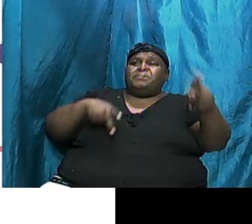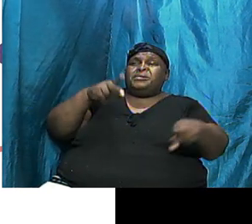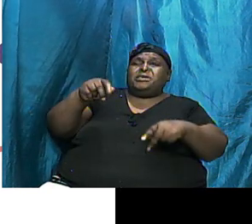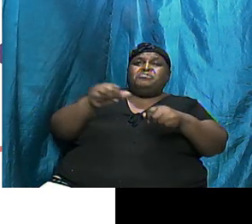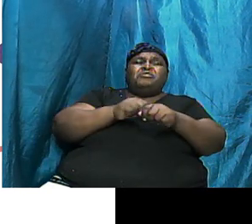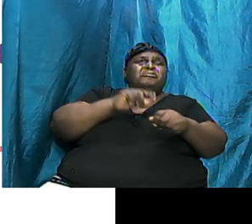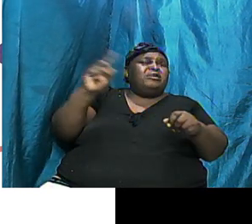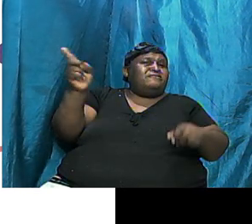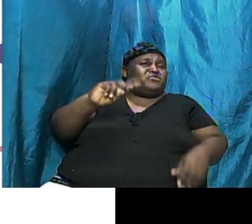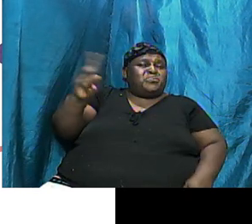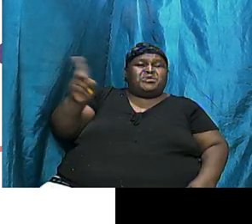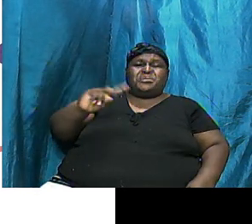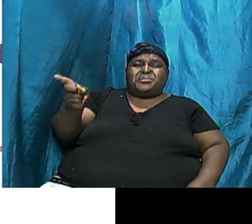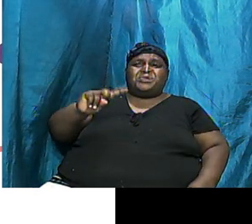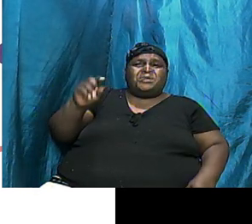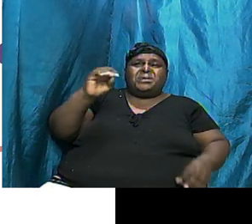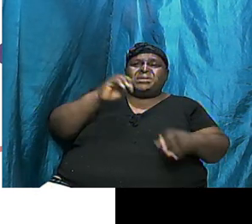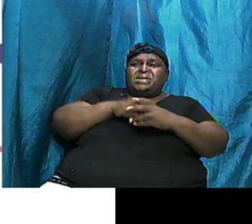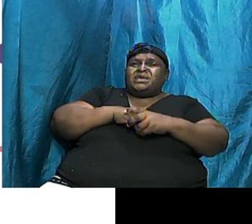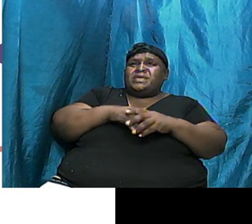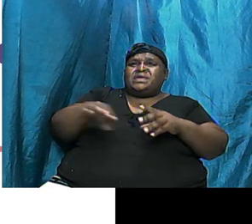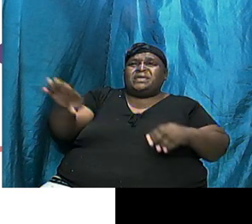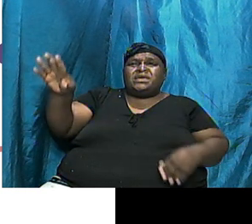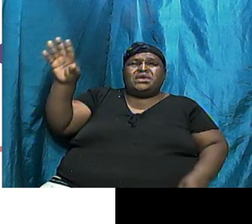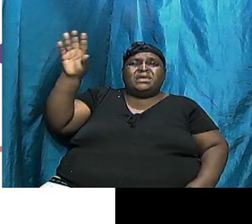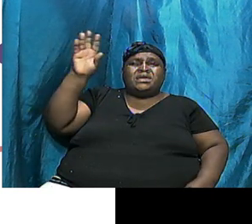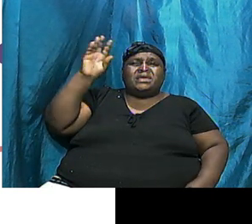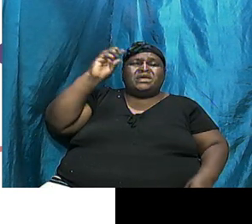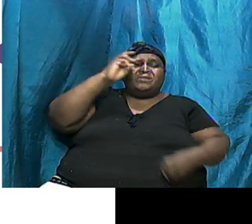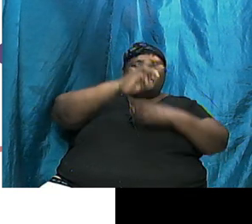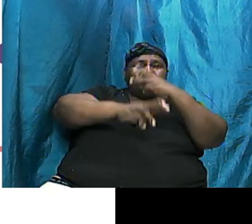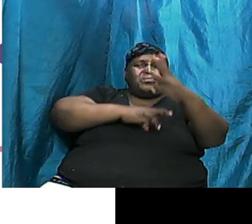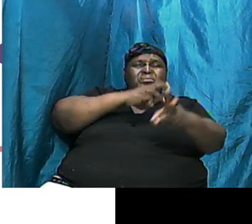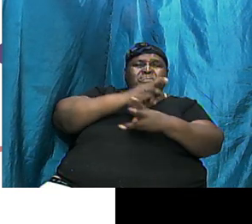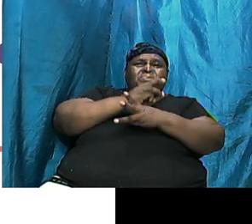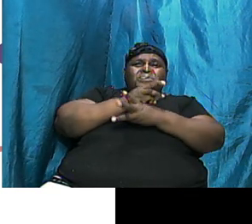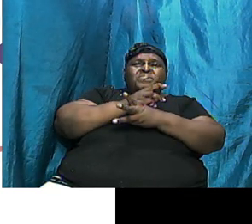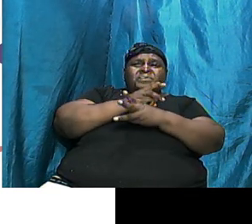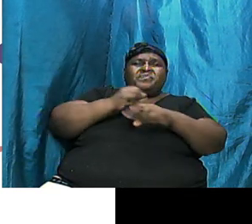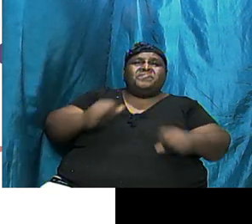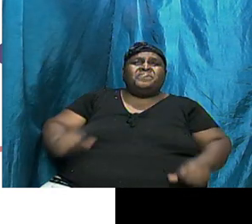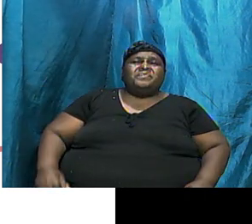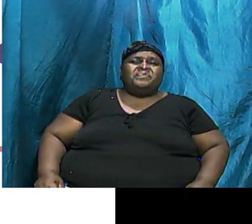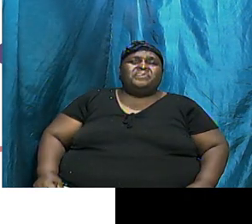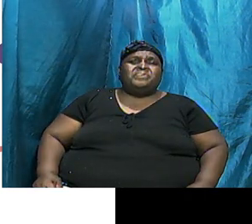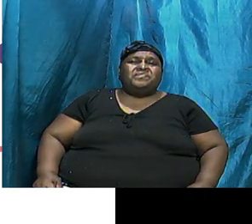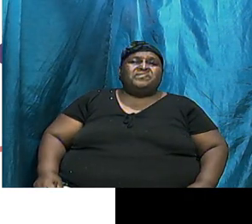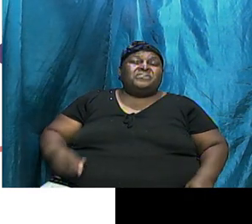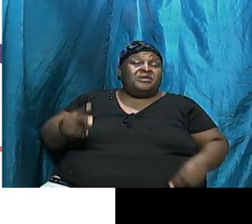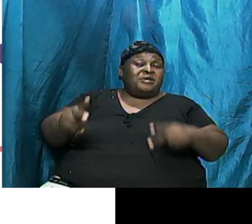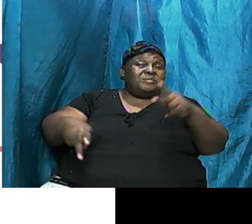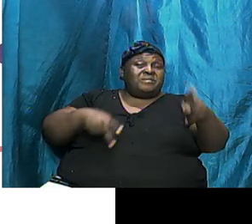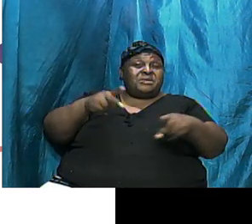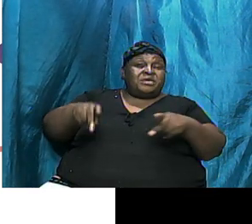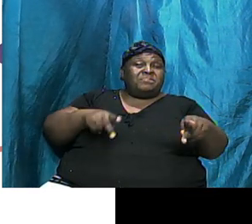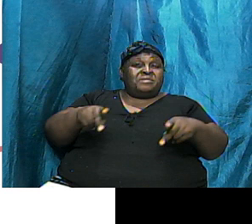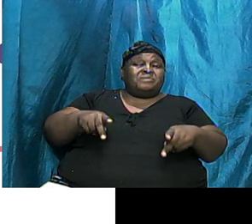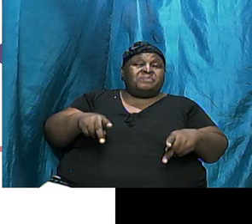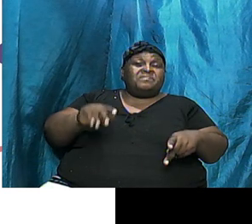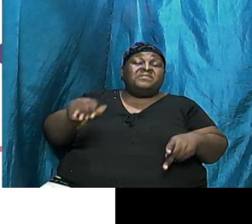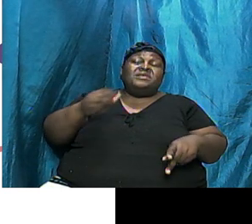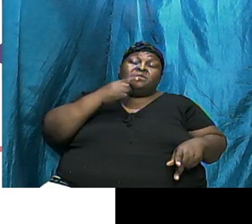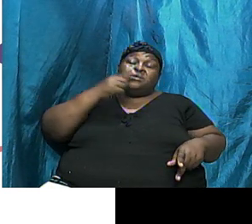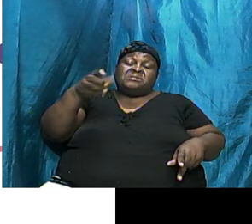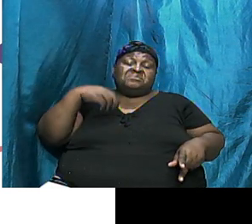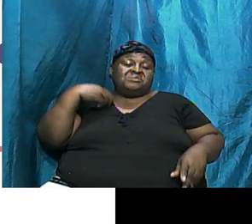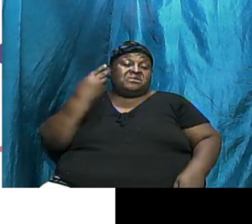Everywhere In The Then Known World That Is Fact There Are Folks That Would Tell Us That